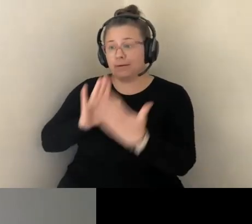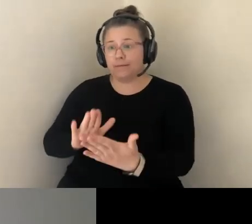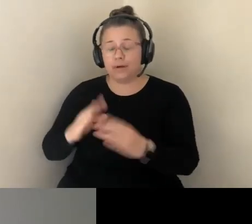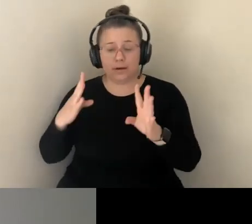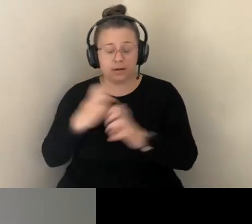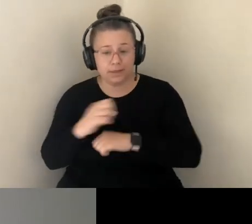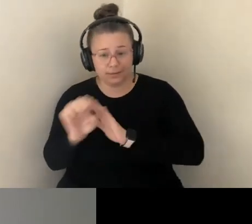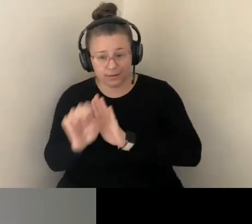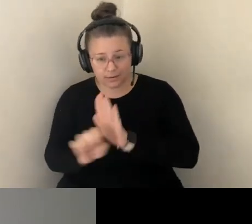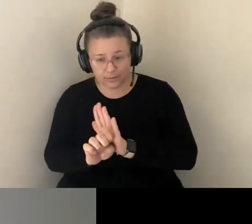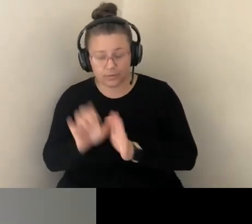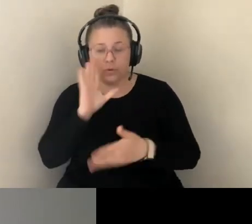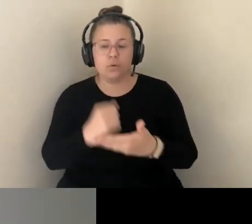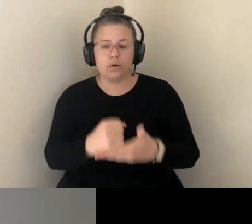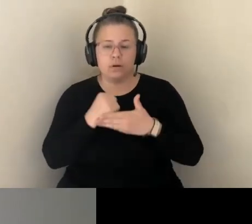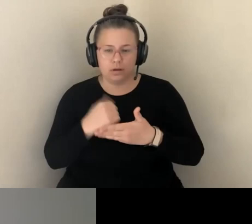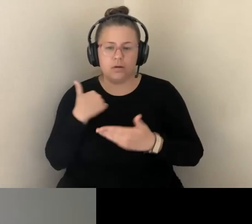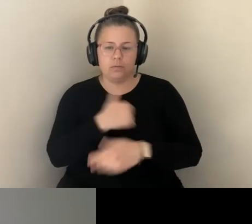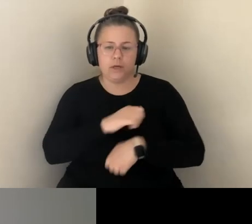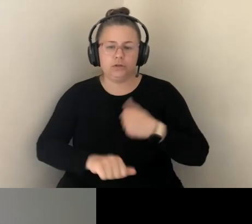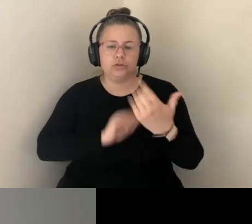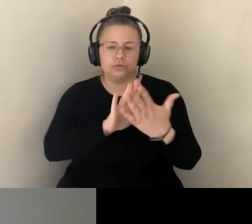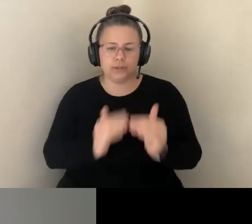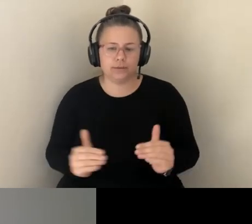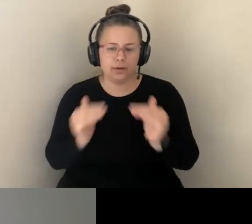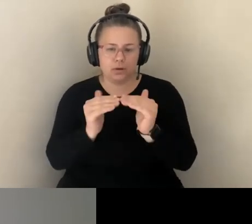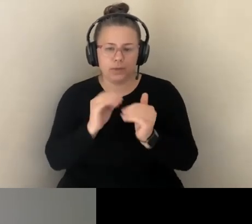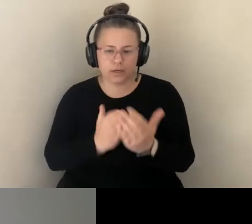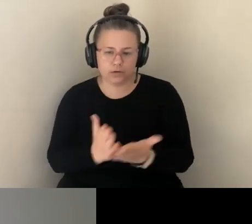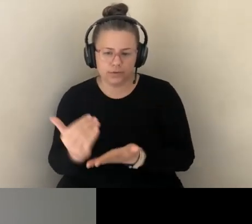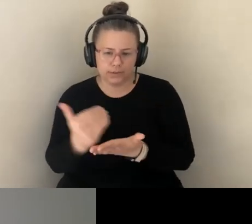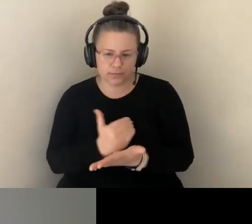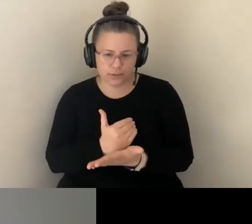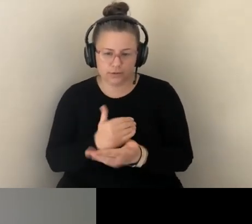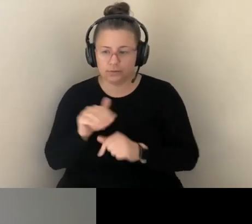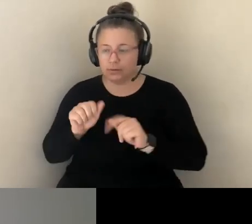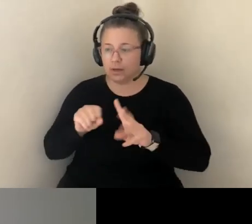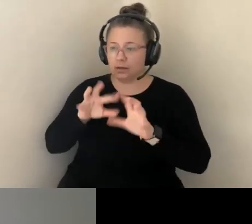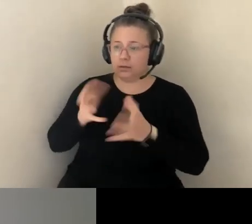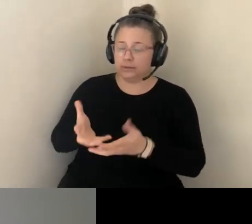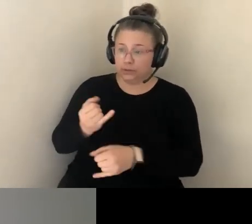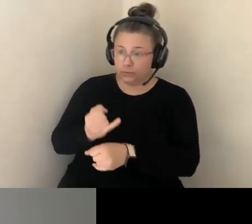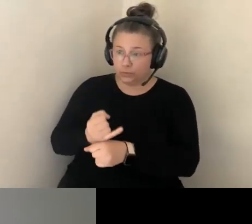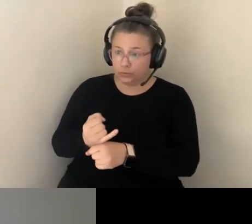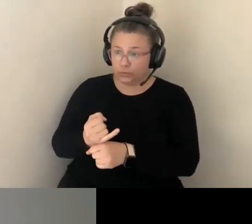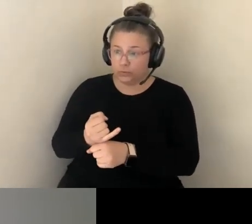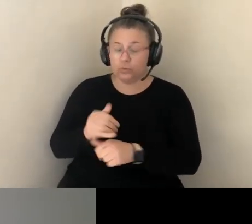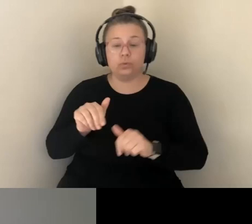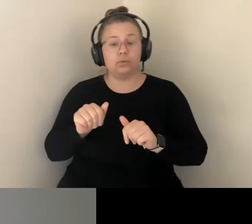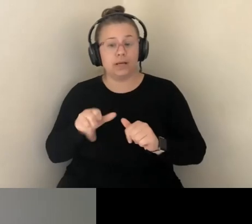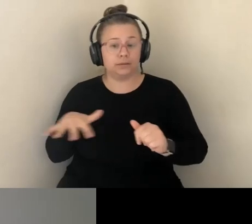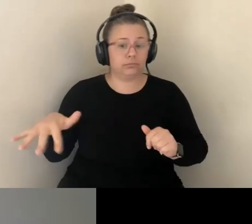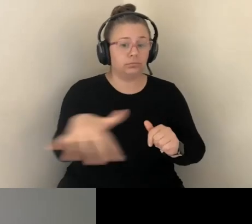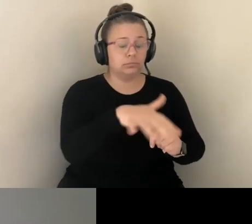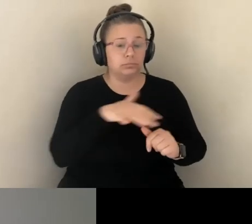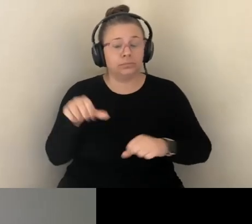TRANSPARENCY AS AN INSTITUTE, AS A SCIENTIFIC CAMPUS, AND AS A WIDER COMMUNITY, SO THAT WE